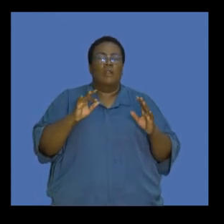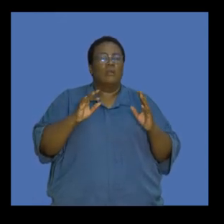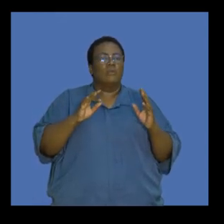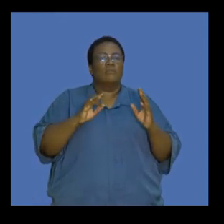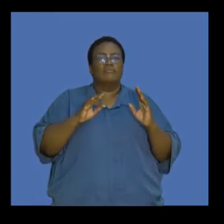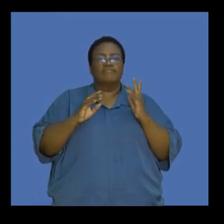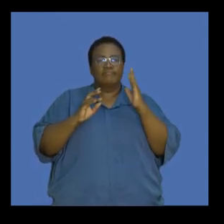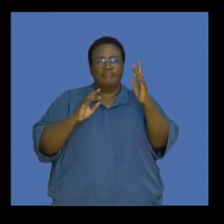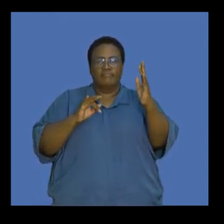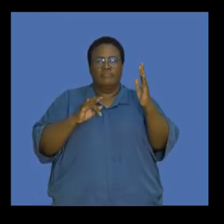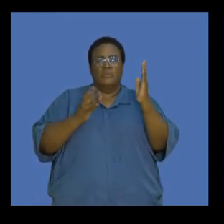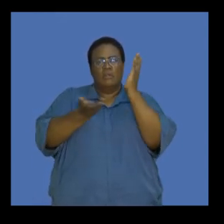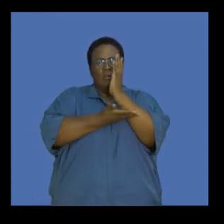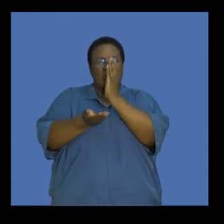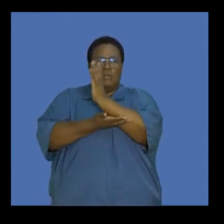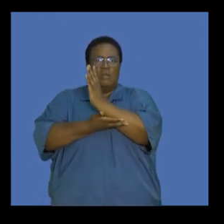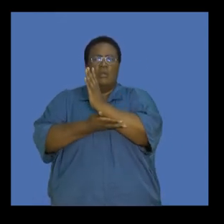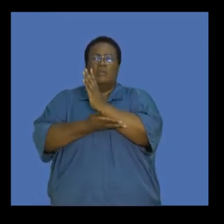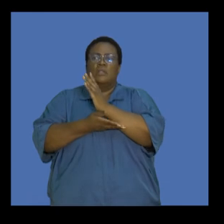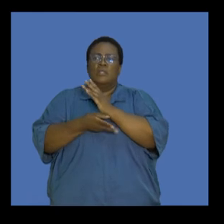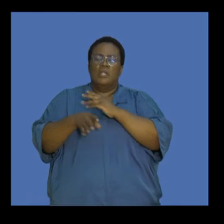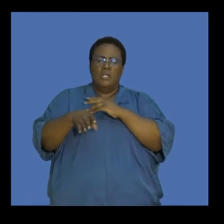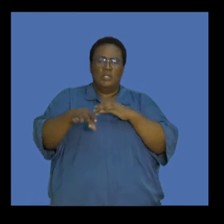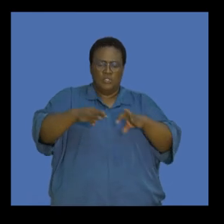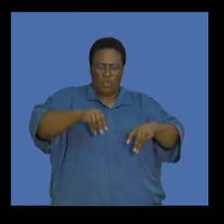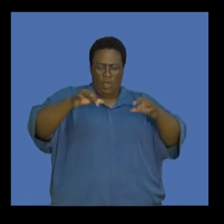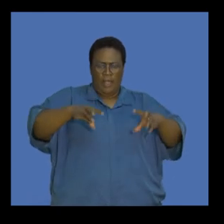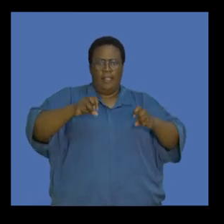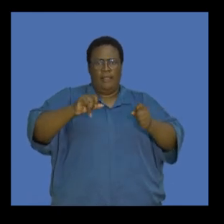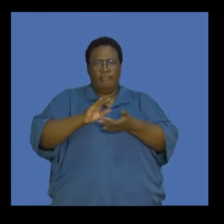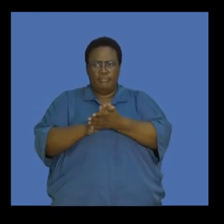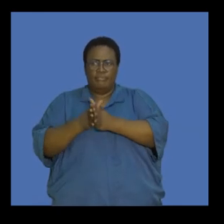the removal of wood, overgrazing, soil erosion, and climate change.